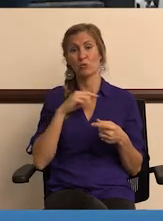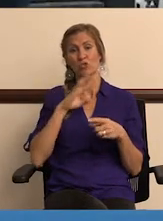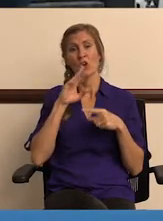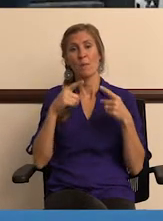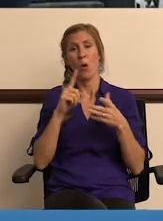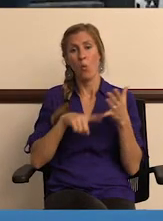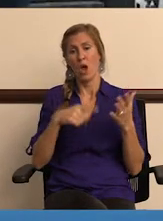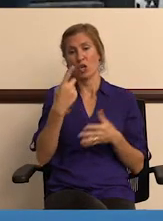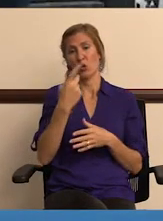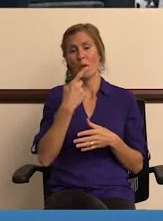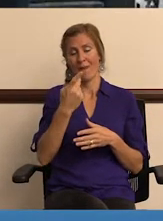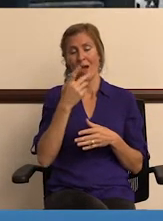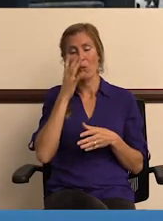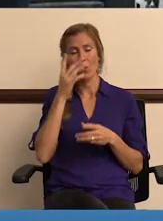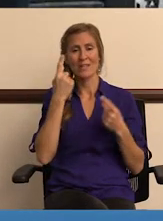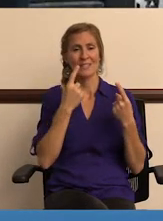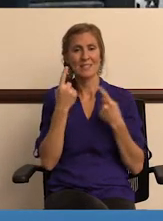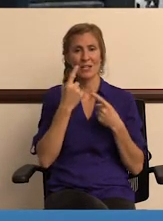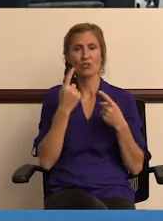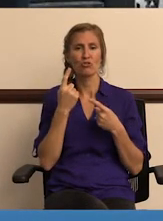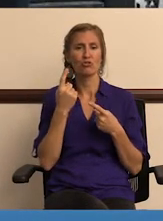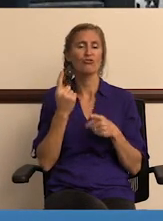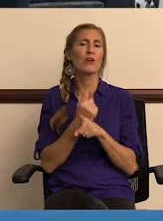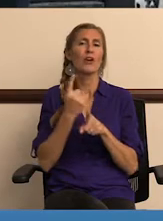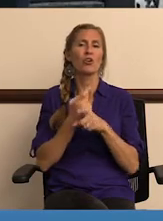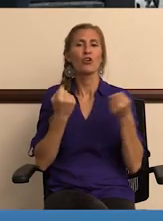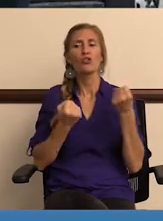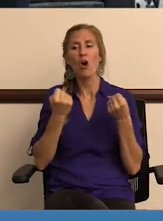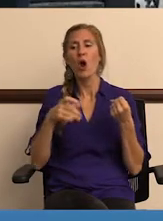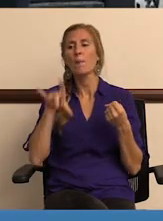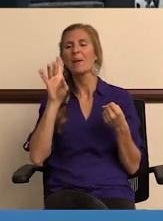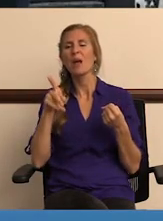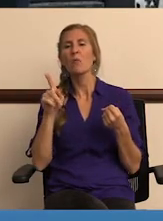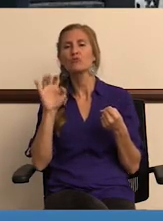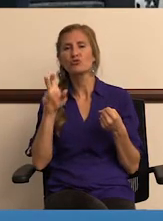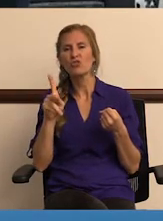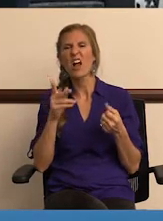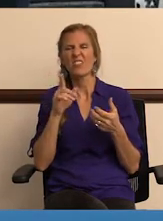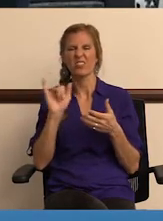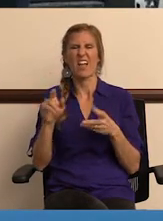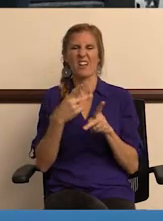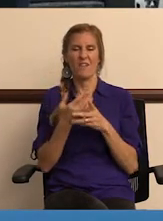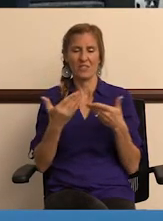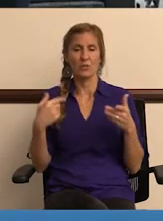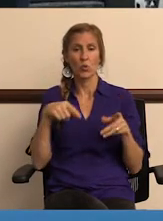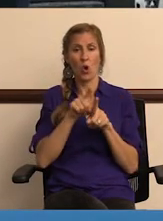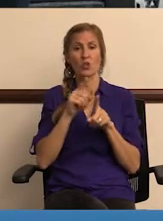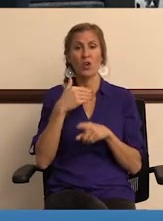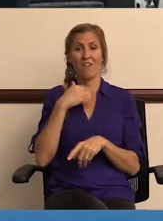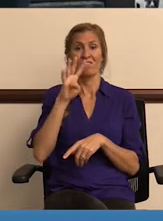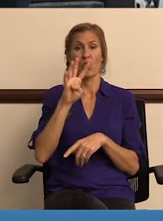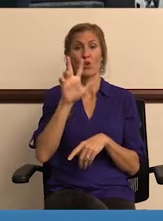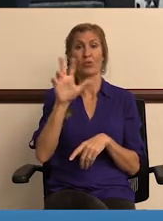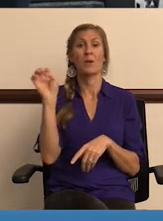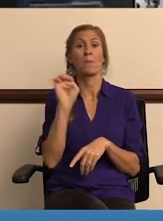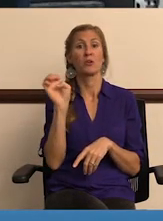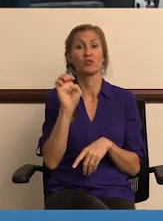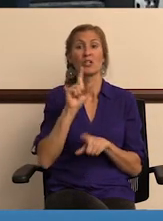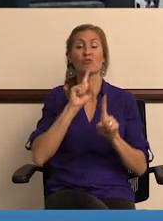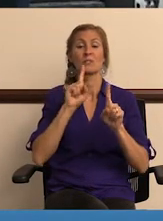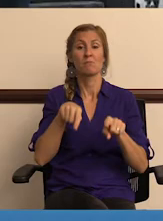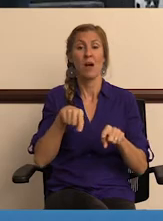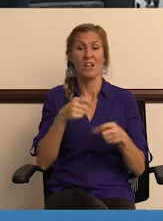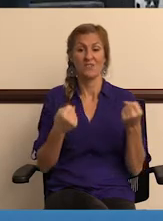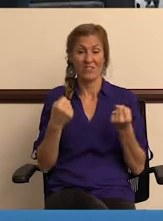say white fleet, we're talking about, you know, what you and I would consider, you know, a regular car, pickup truck, and those kind of things. We also have